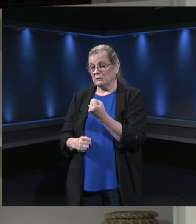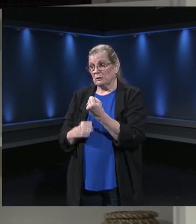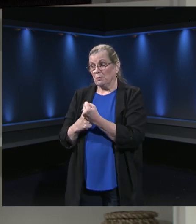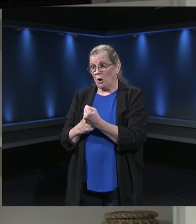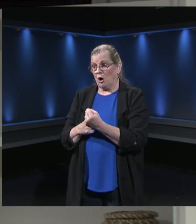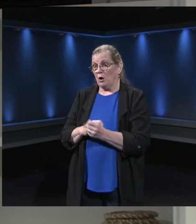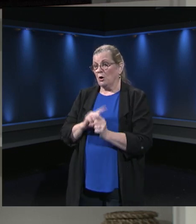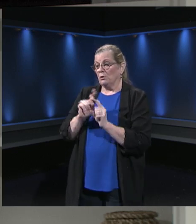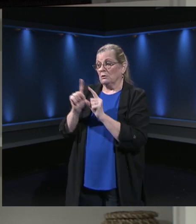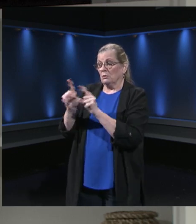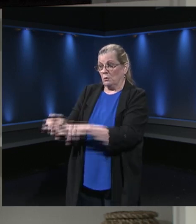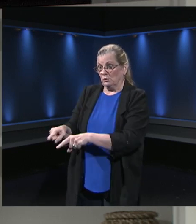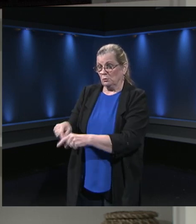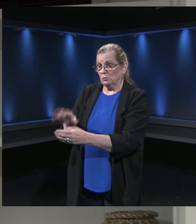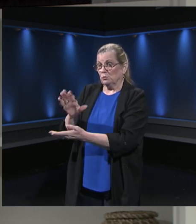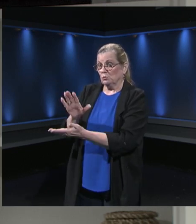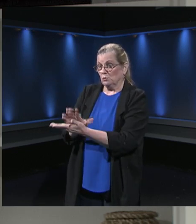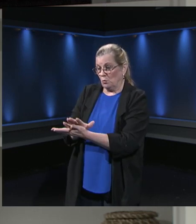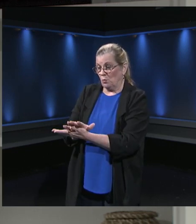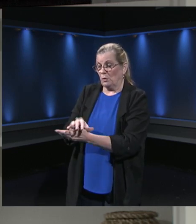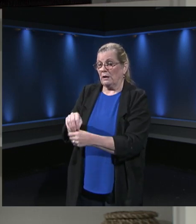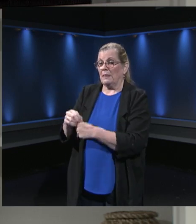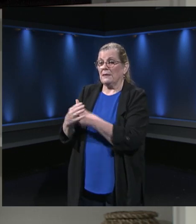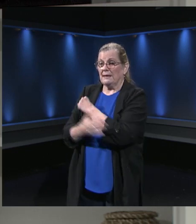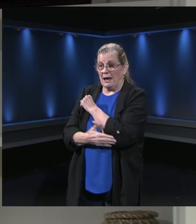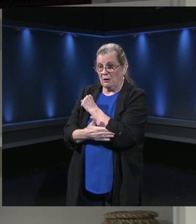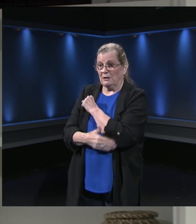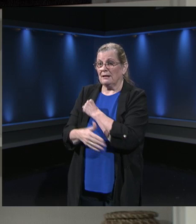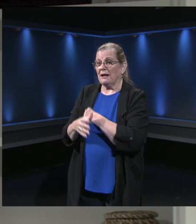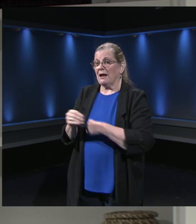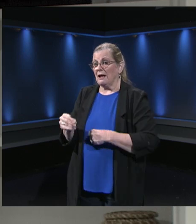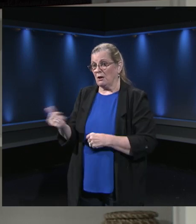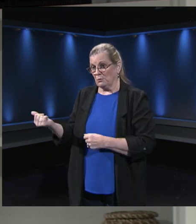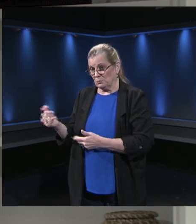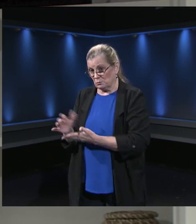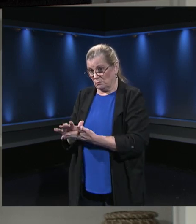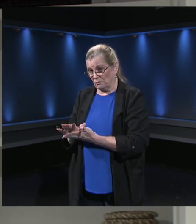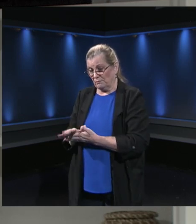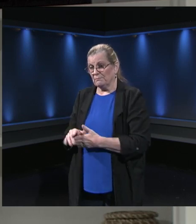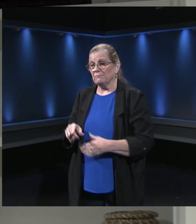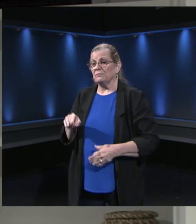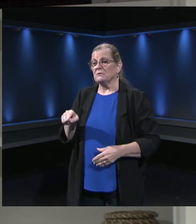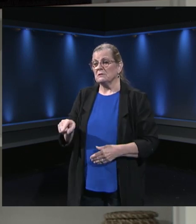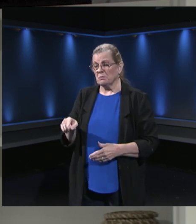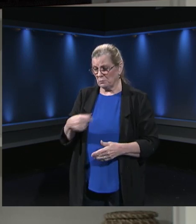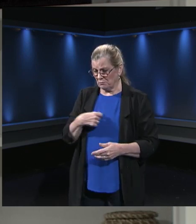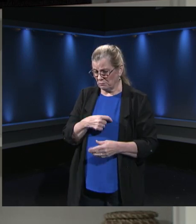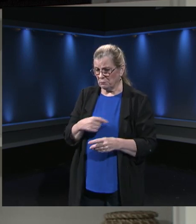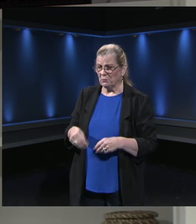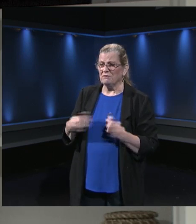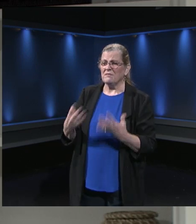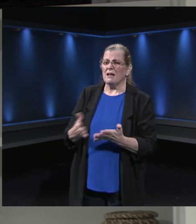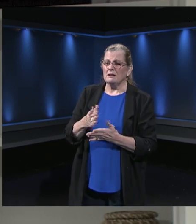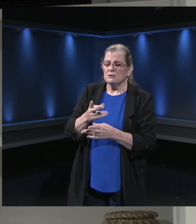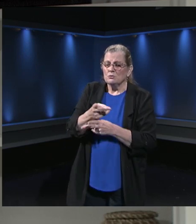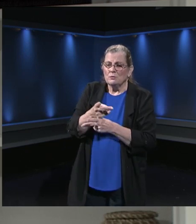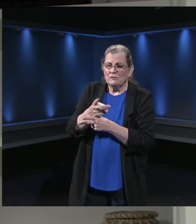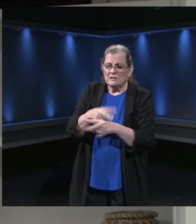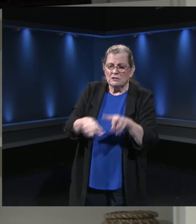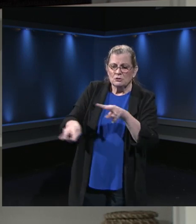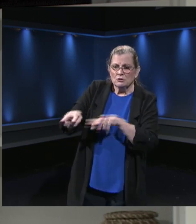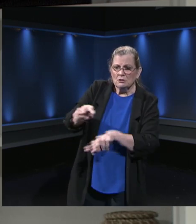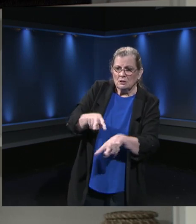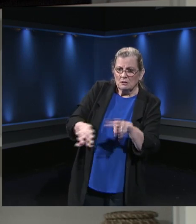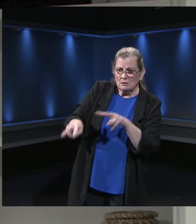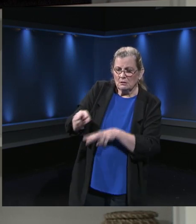schools and up to 37 our schools that is providing some supervised care for children while